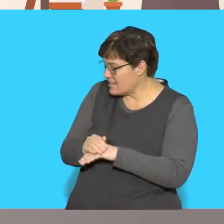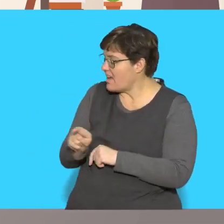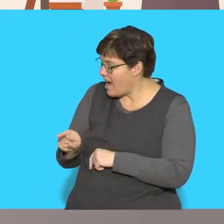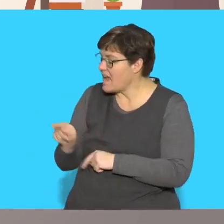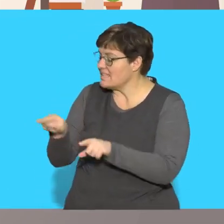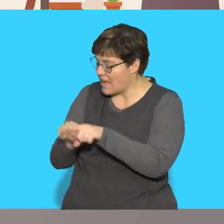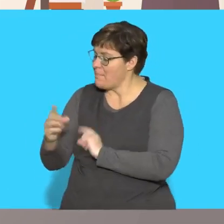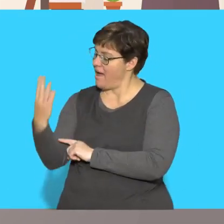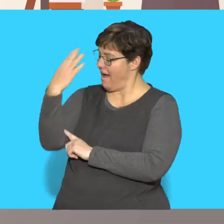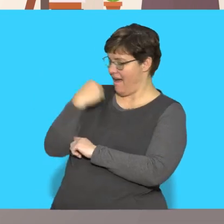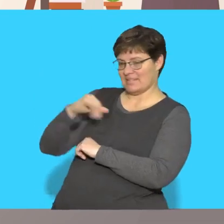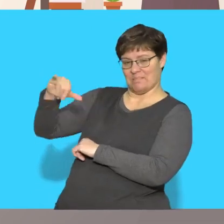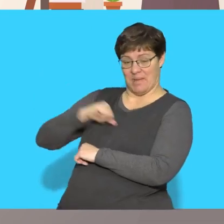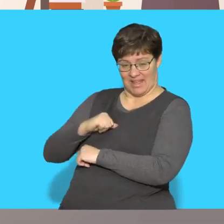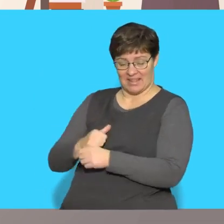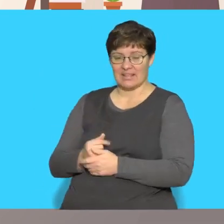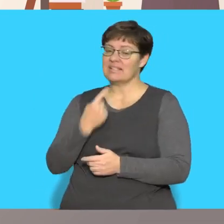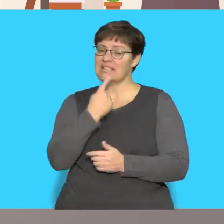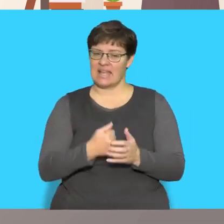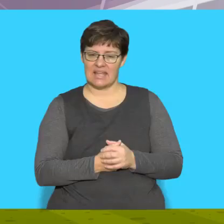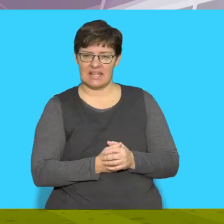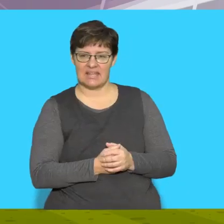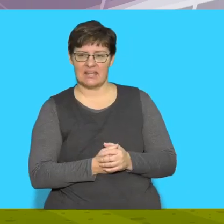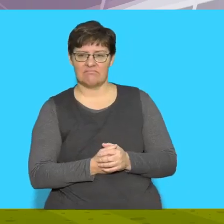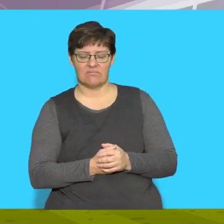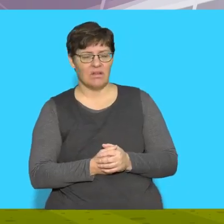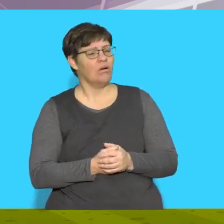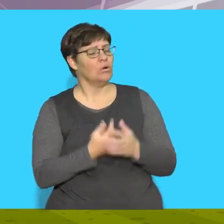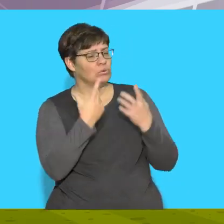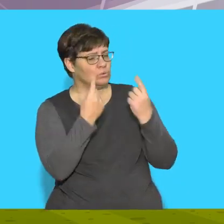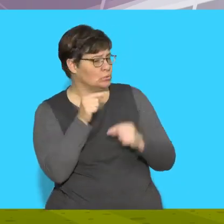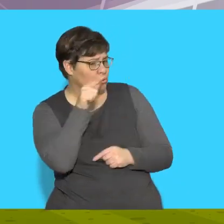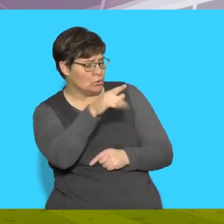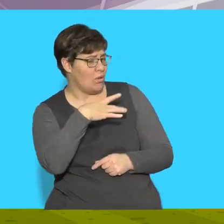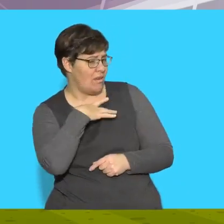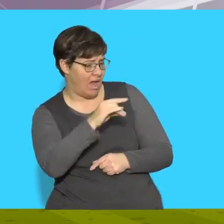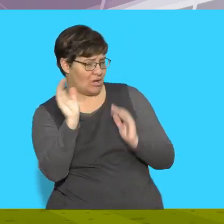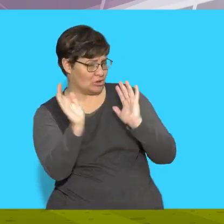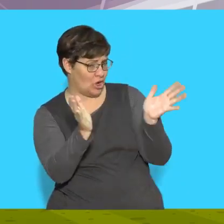and let them ask you one in return Say Do you like soccer?